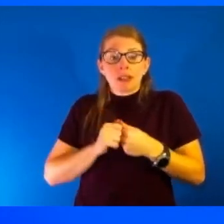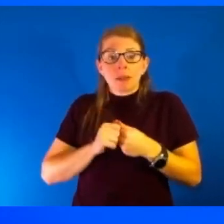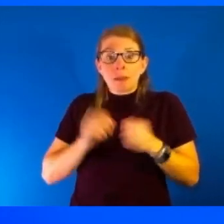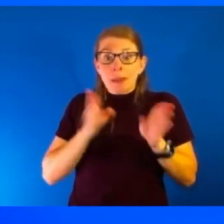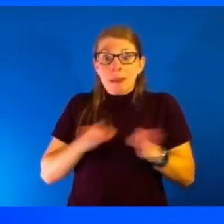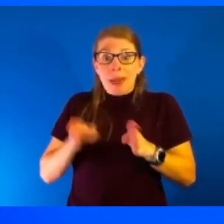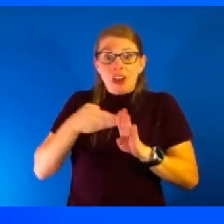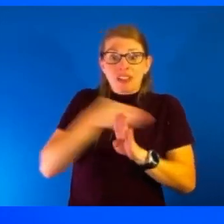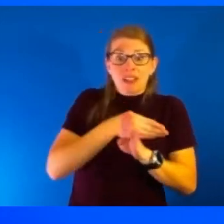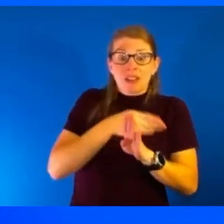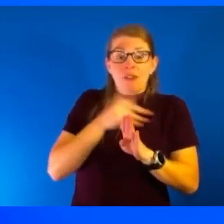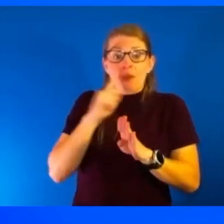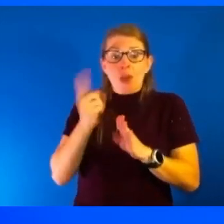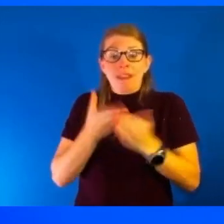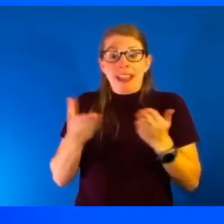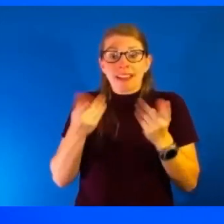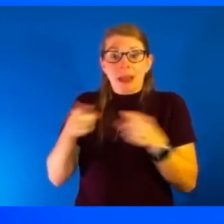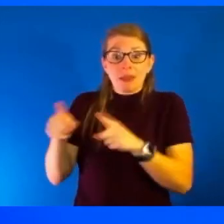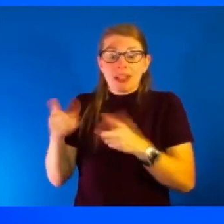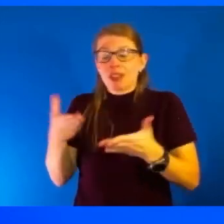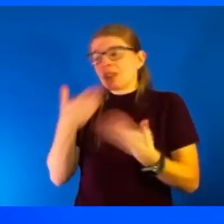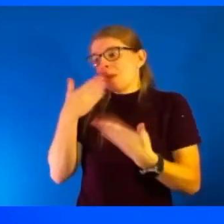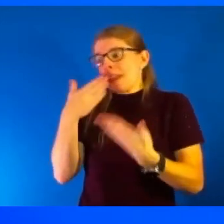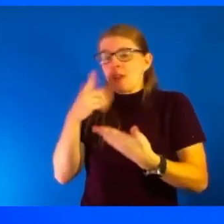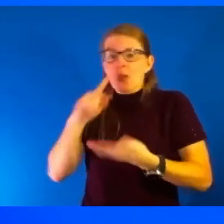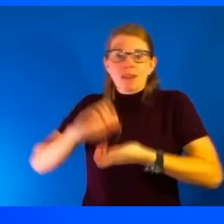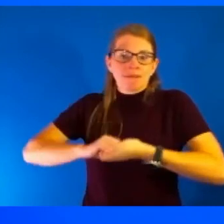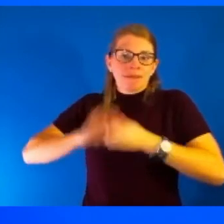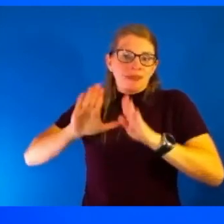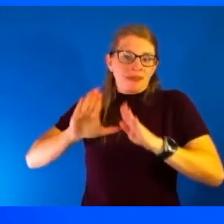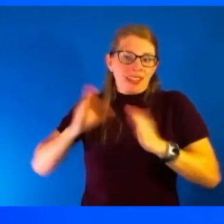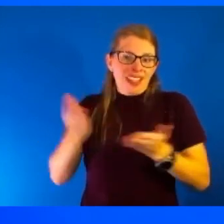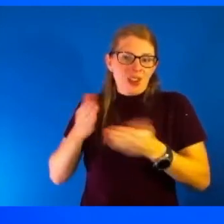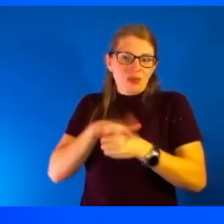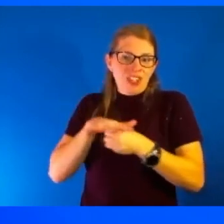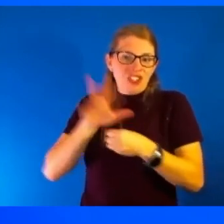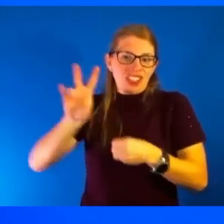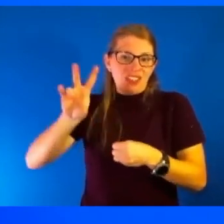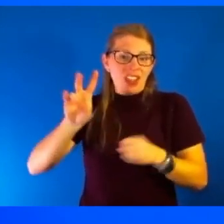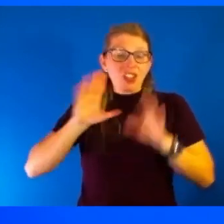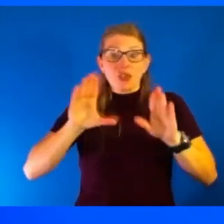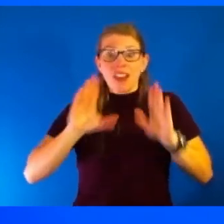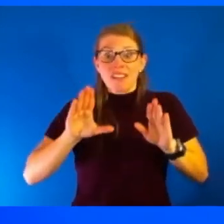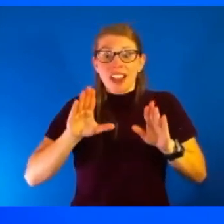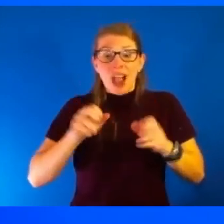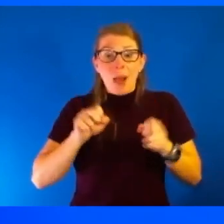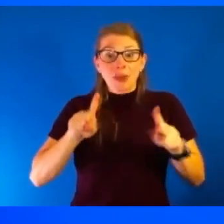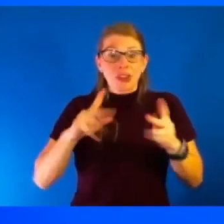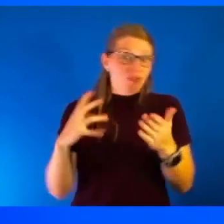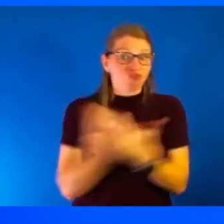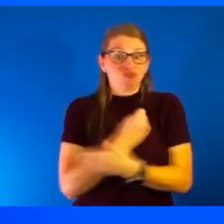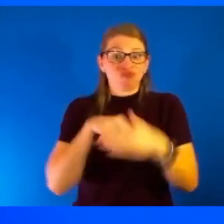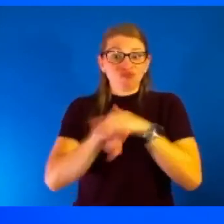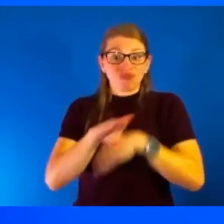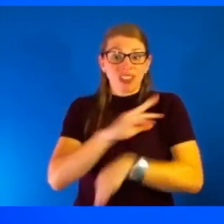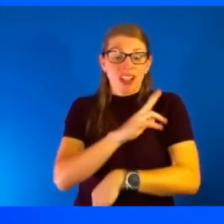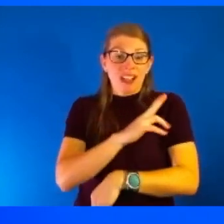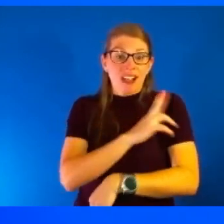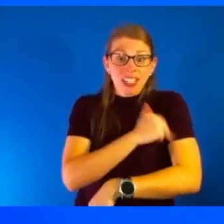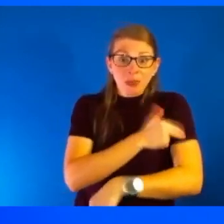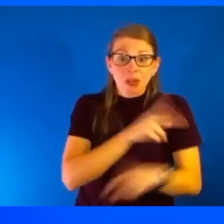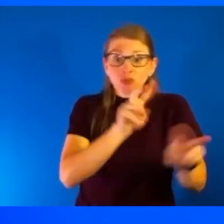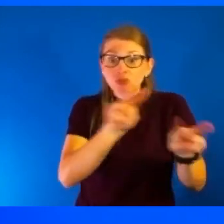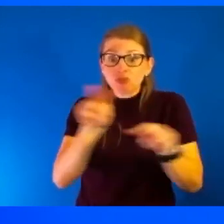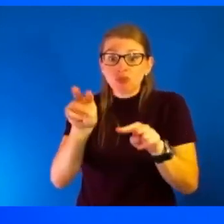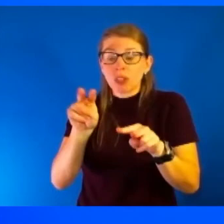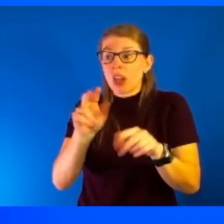course, for that wonderful collaboration here in Region 7. And what a terrific opportunity to be in this hospital today to see all the good work you all have done in